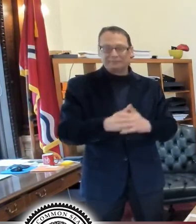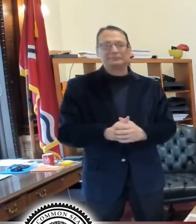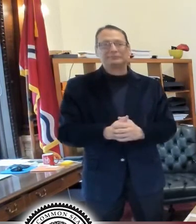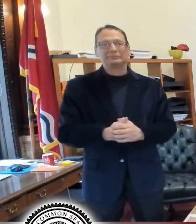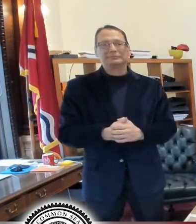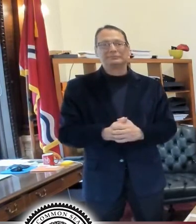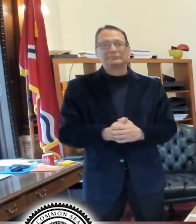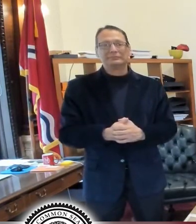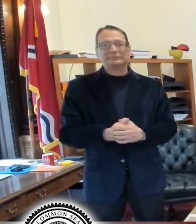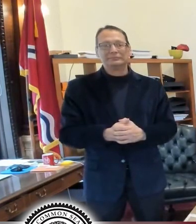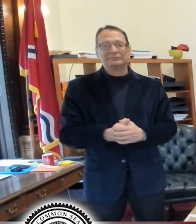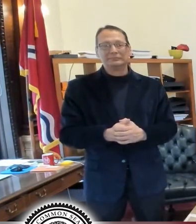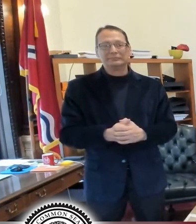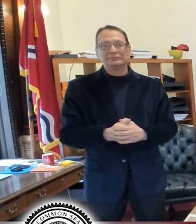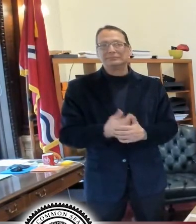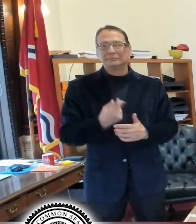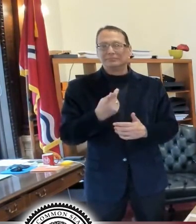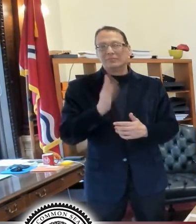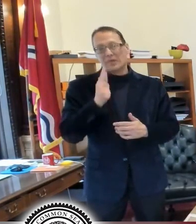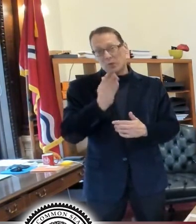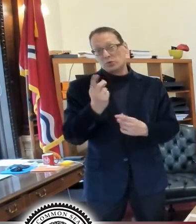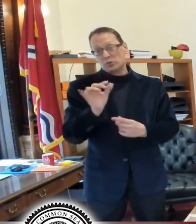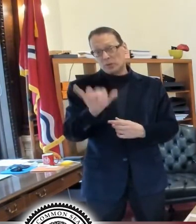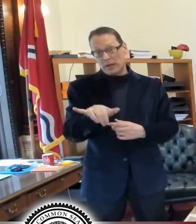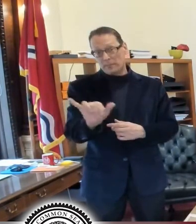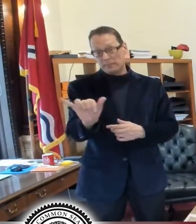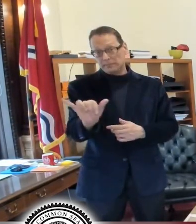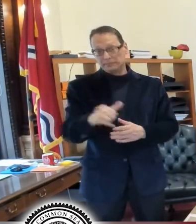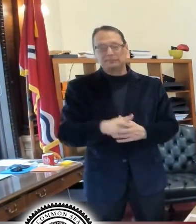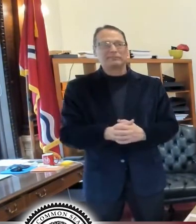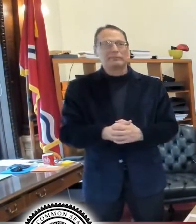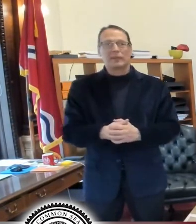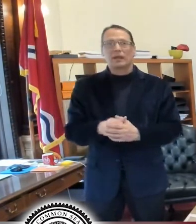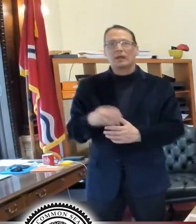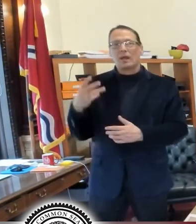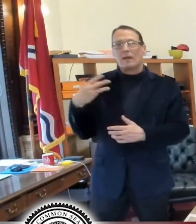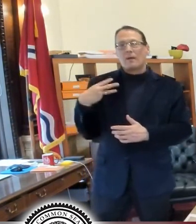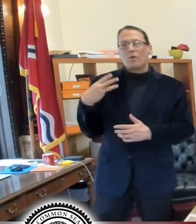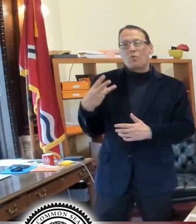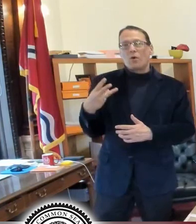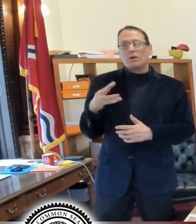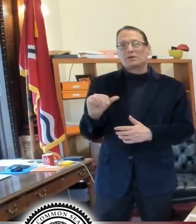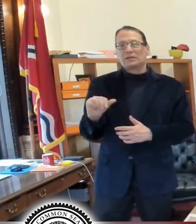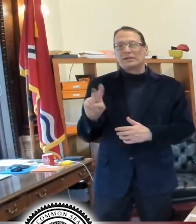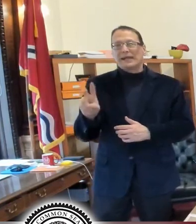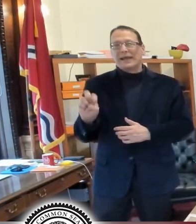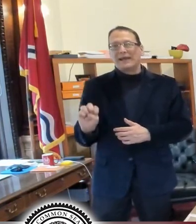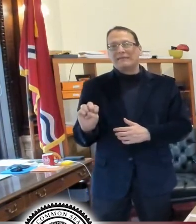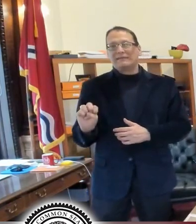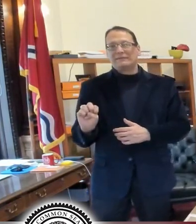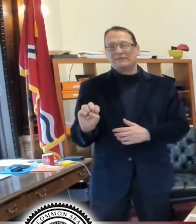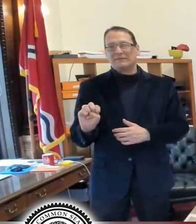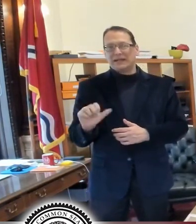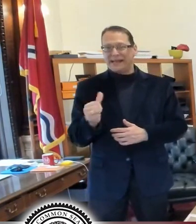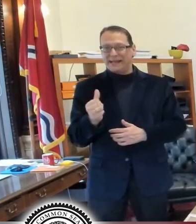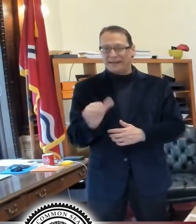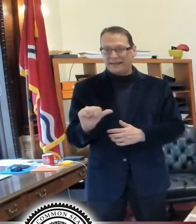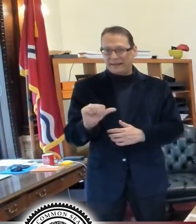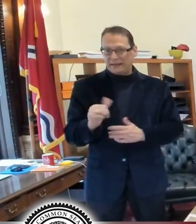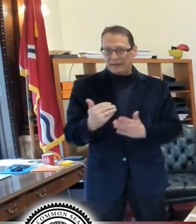And so often they're, they're tied up doing that as well. Wash Ave, Mayor, do you have any update on the